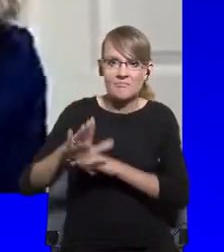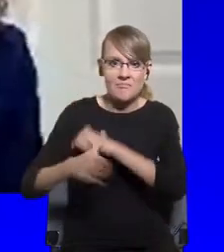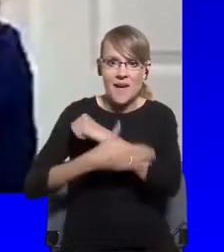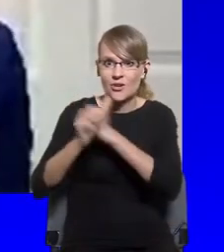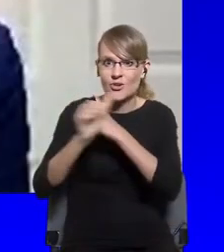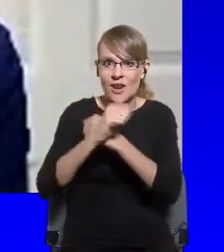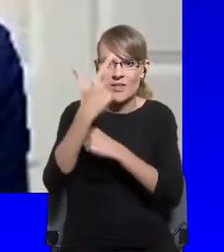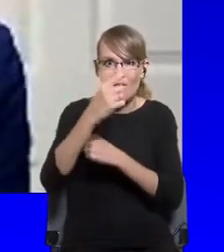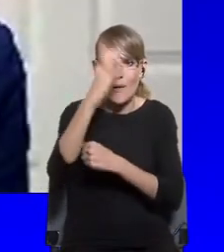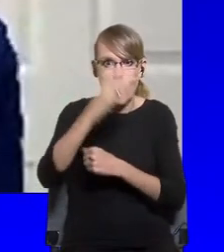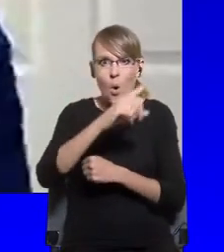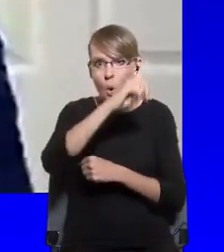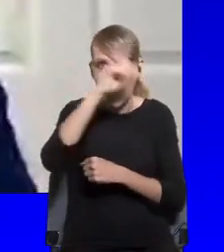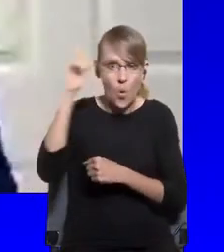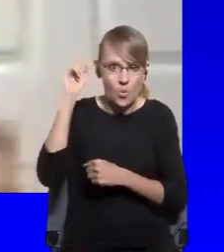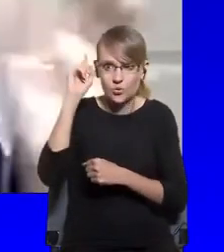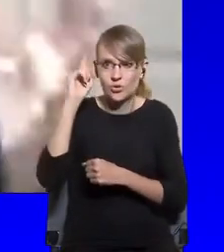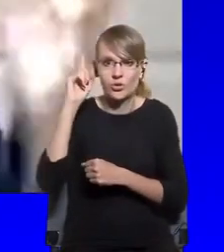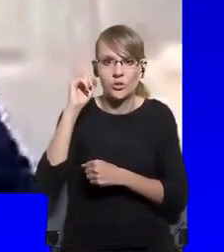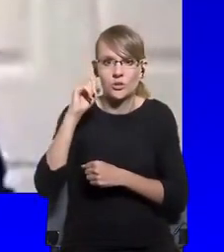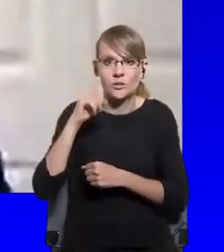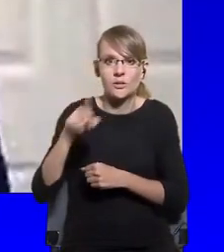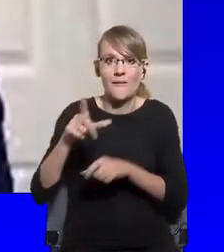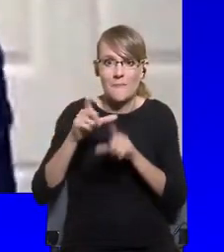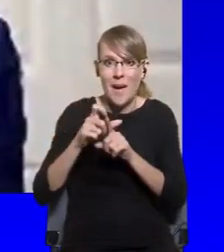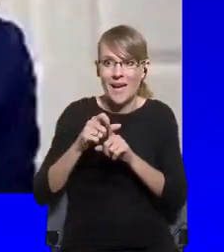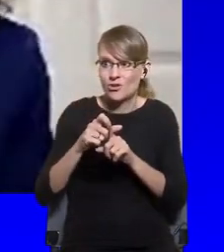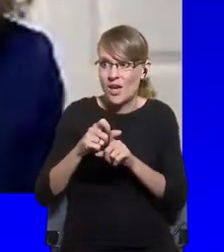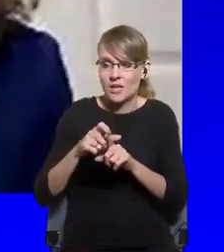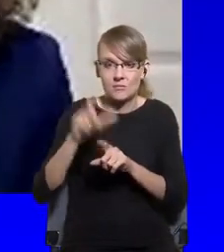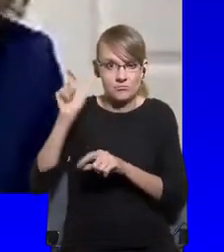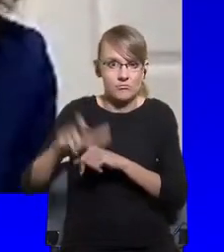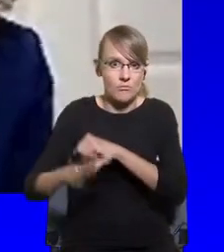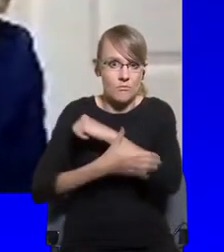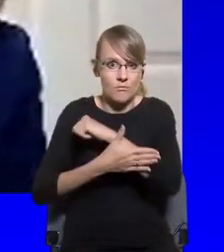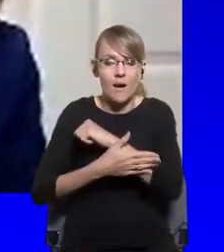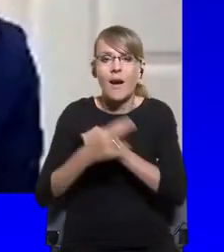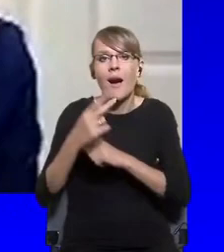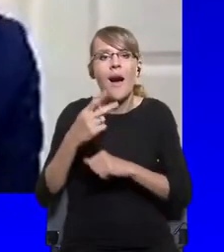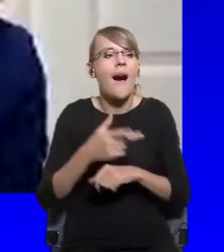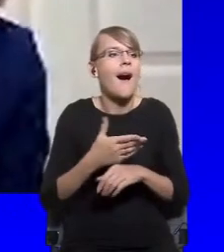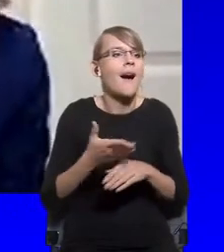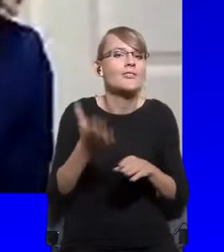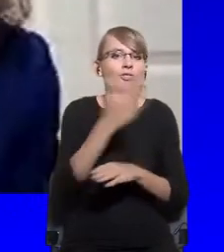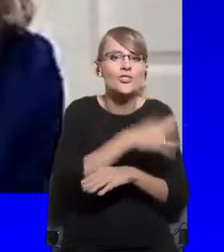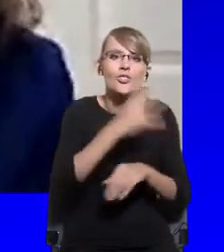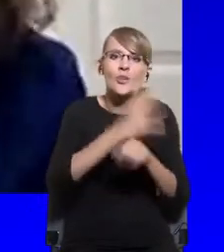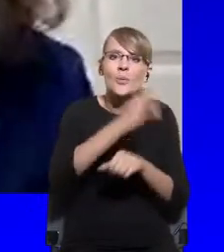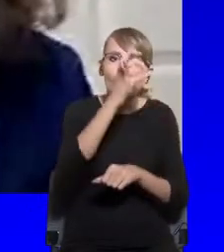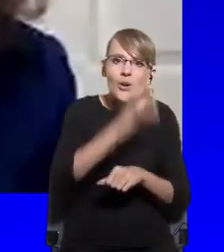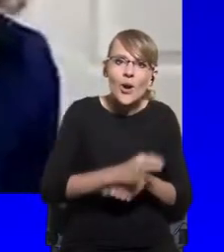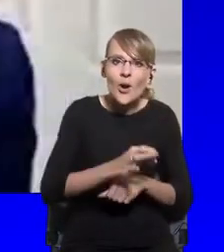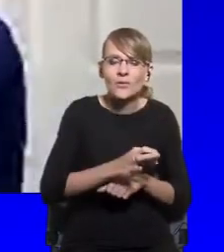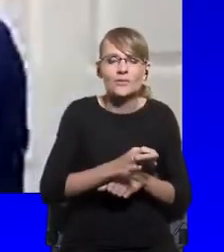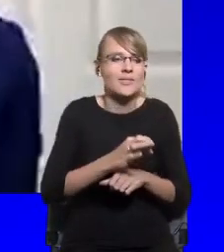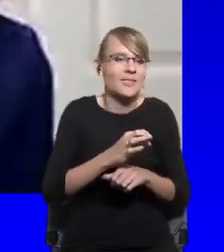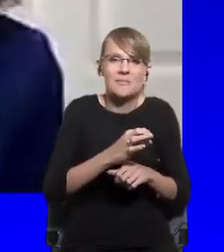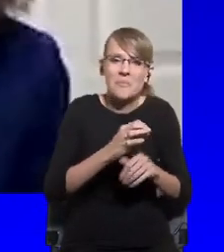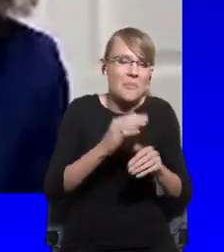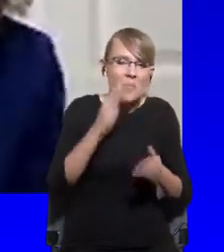just recently, again, compared to 40% or even lower than the pre-COVID. So I'd just